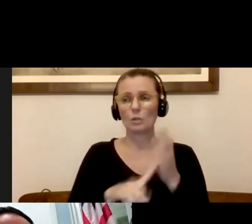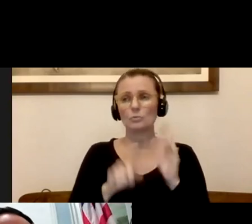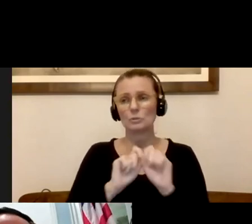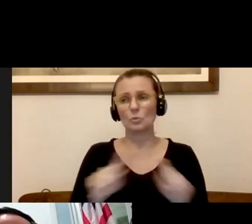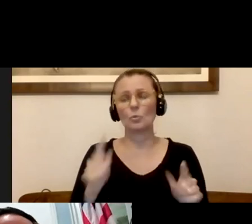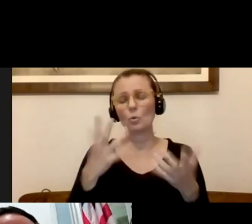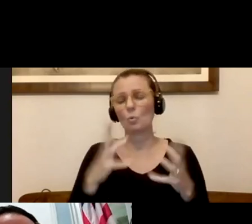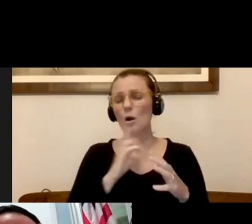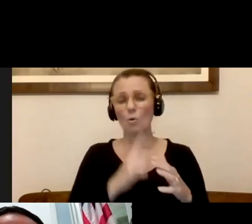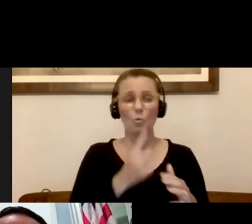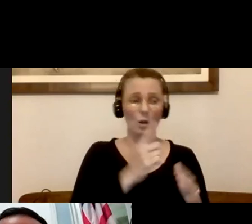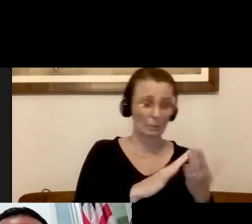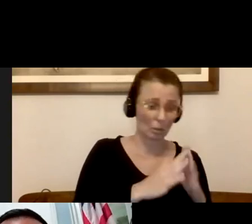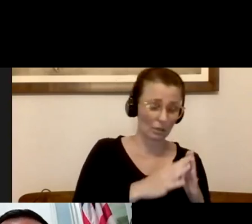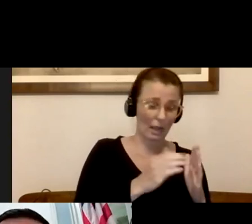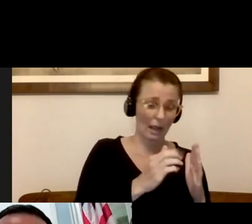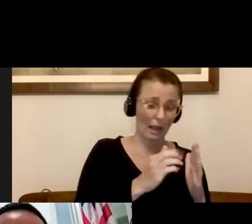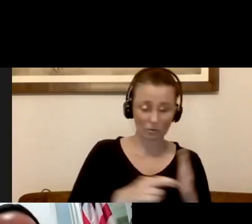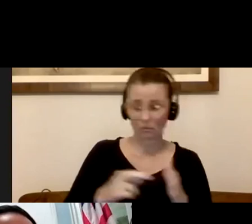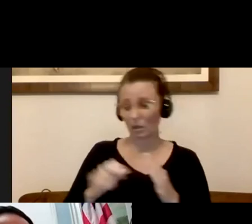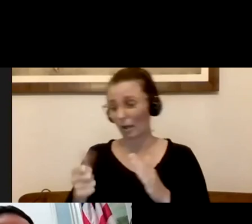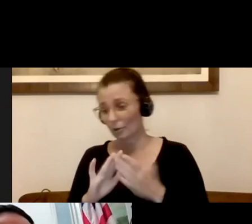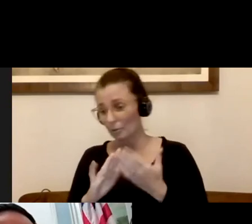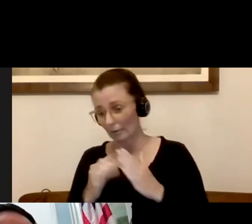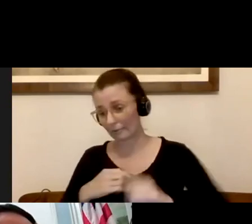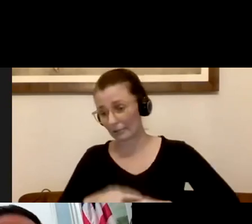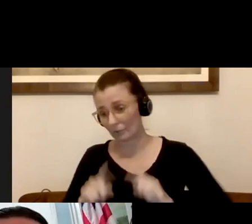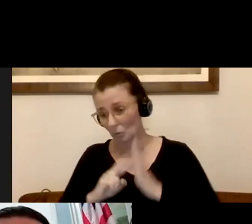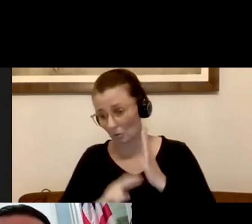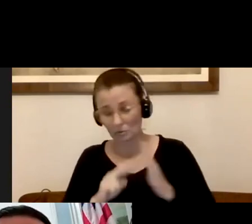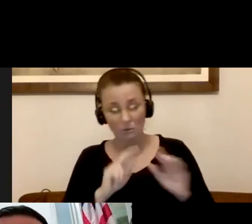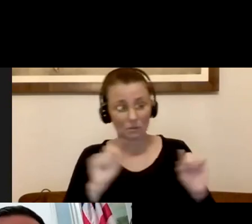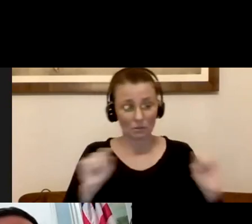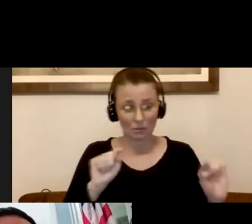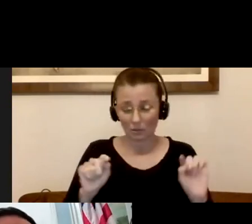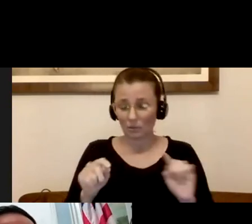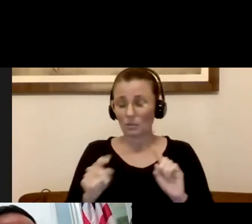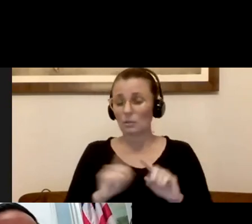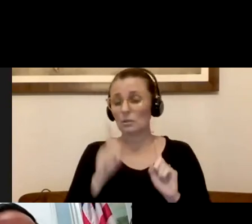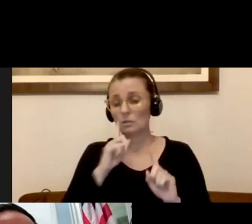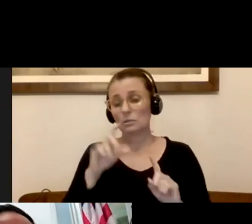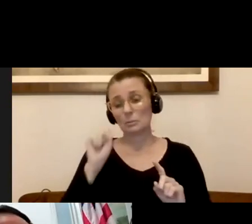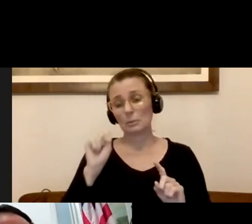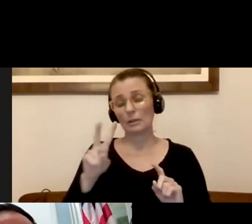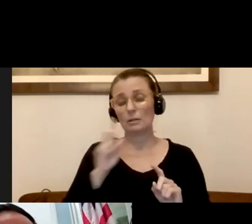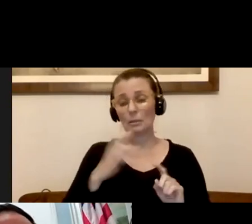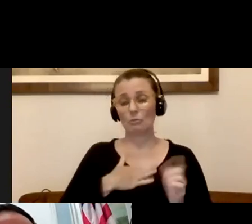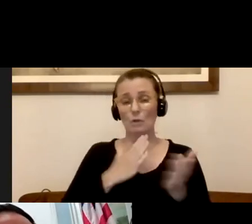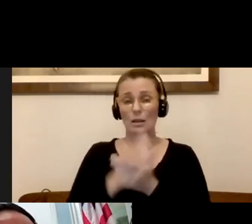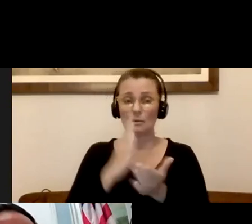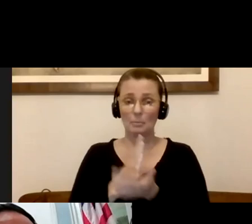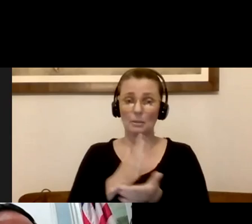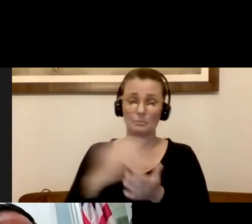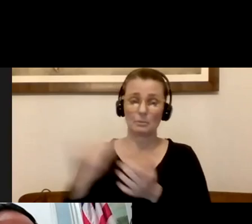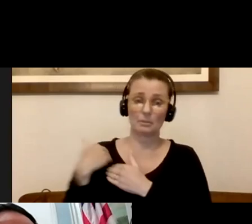rules in one community, a set of rules in the other. But for Somerville, I reserve my right, my responsibility to all of you that if something in